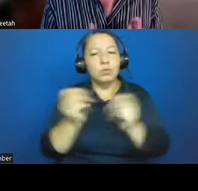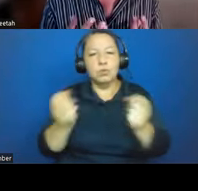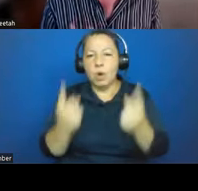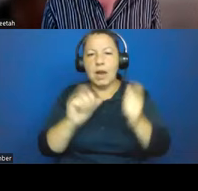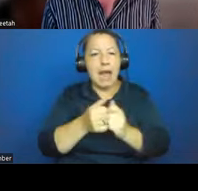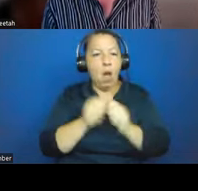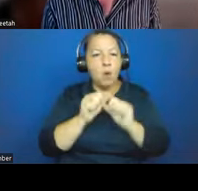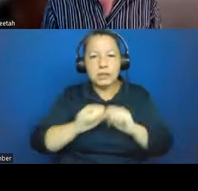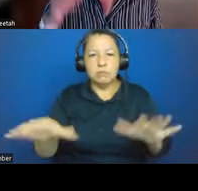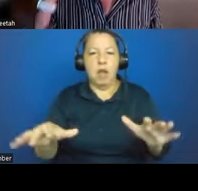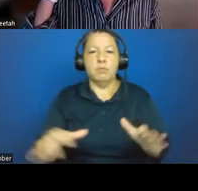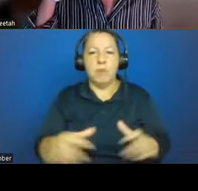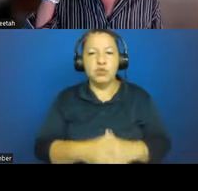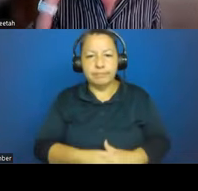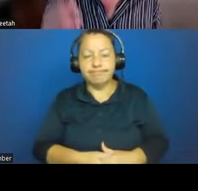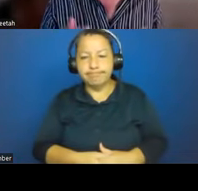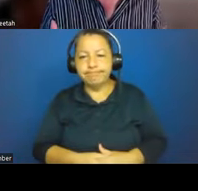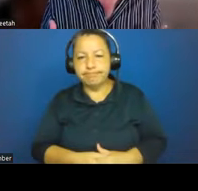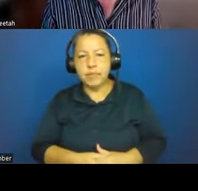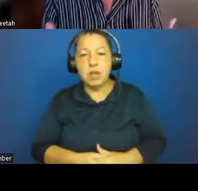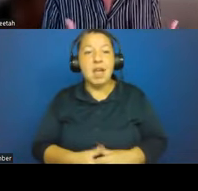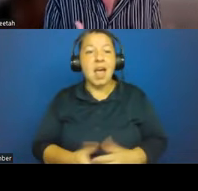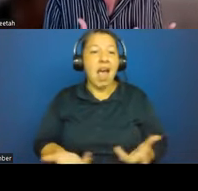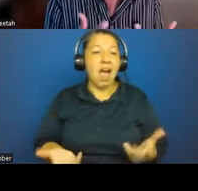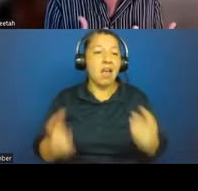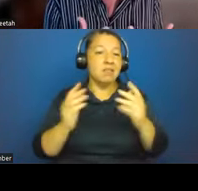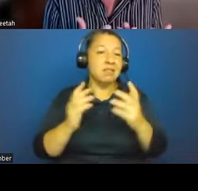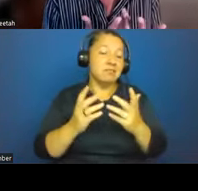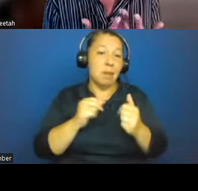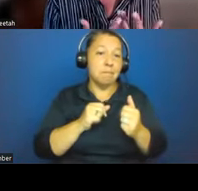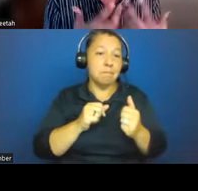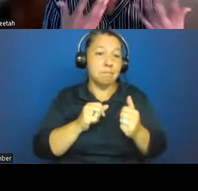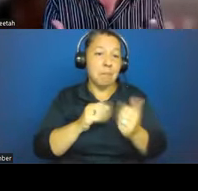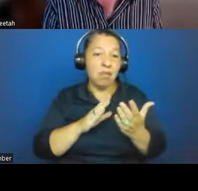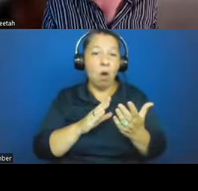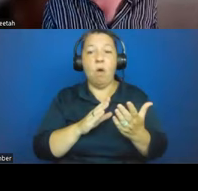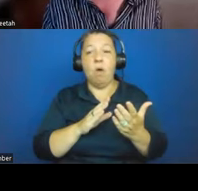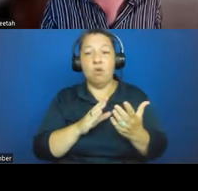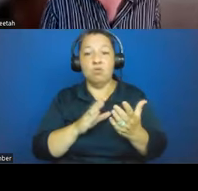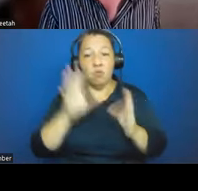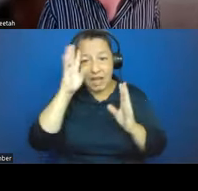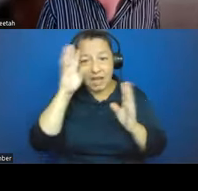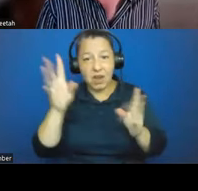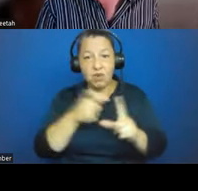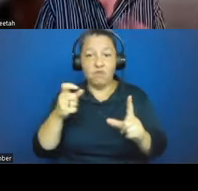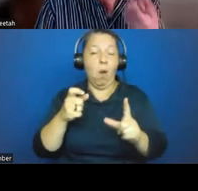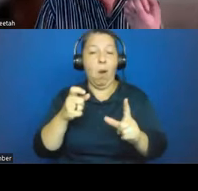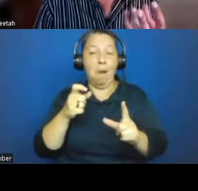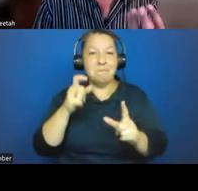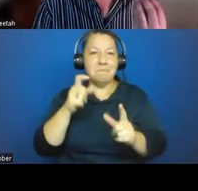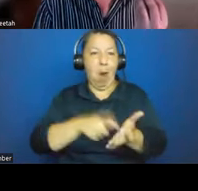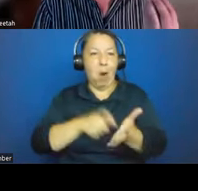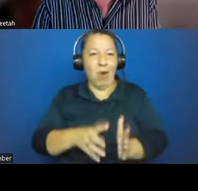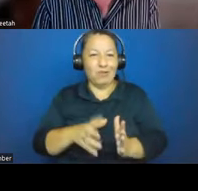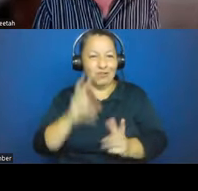But perhaps the furthest reaching methodological innovation, particularly speaking from the perspective of an archaeologist, somebody